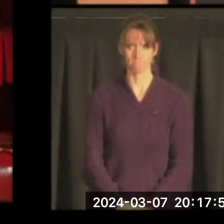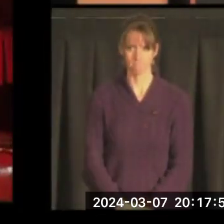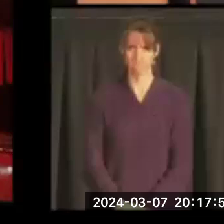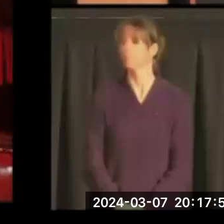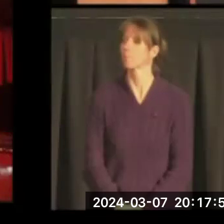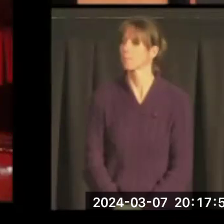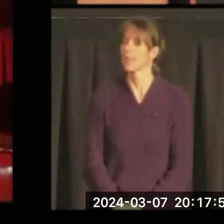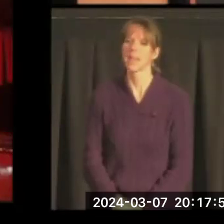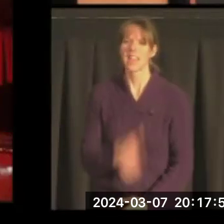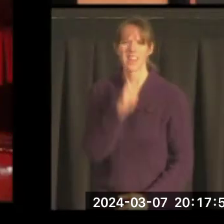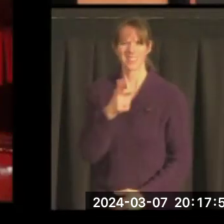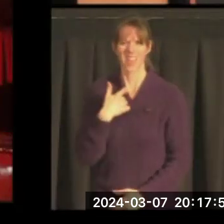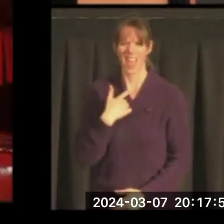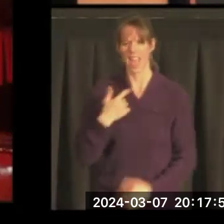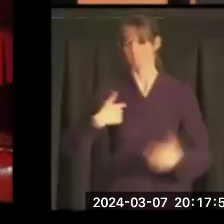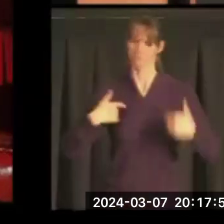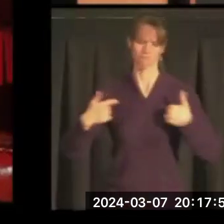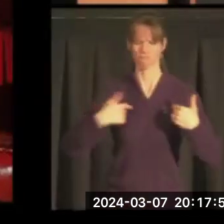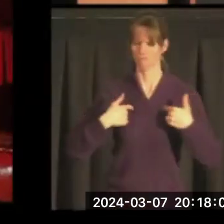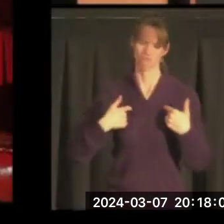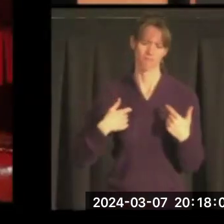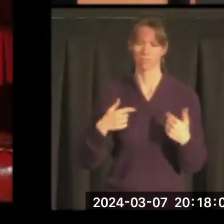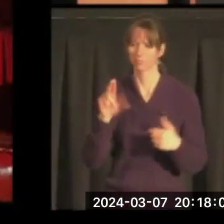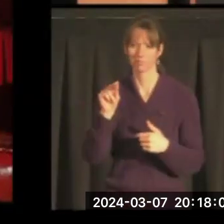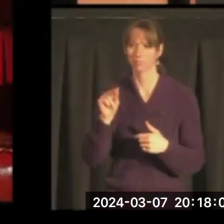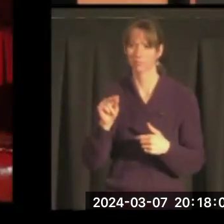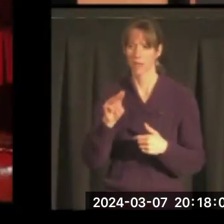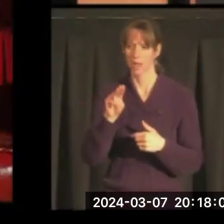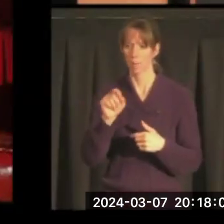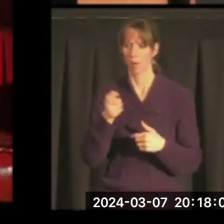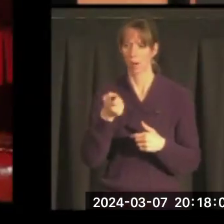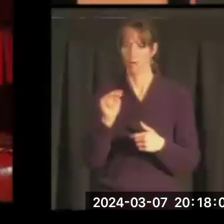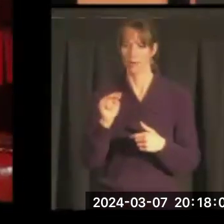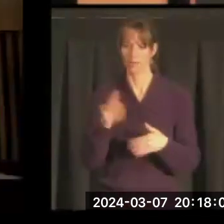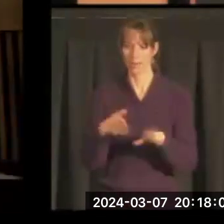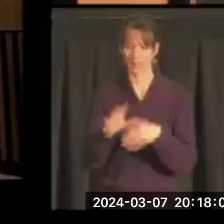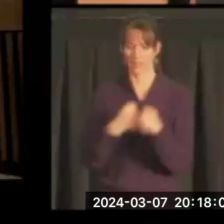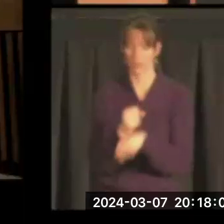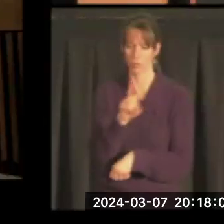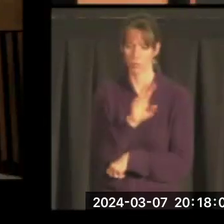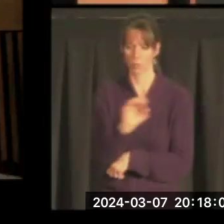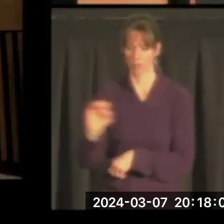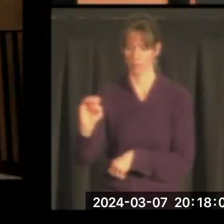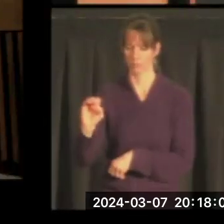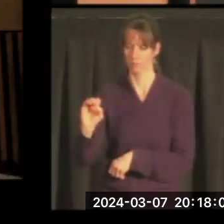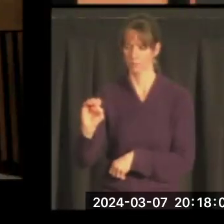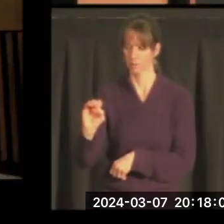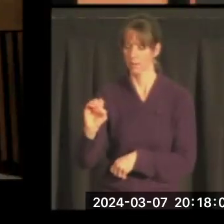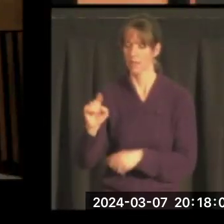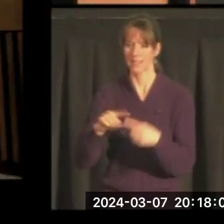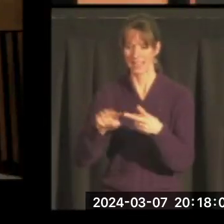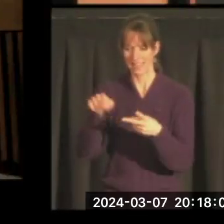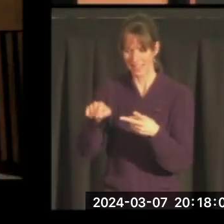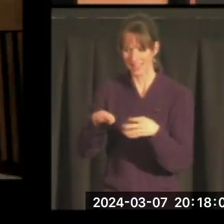He didn't feel like he needed to take credit. Maureen dies in 2000. He passes